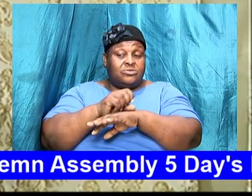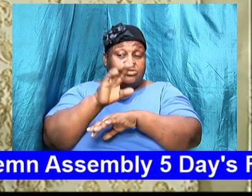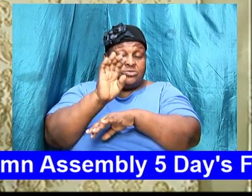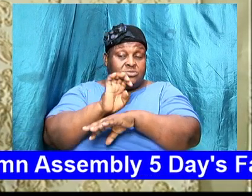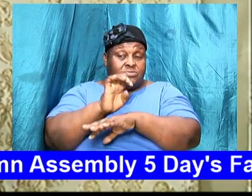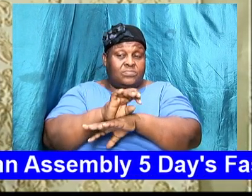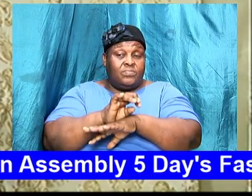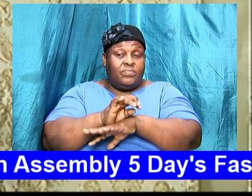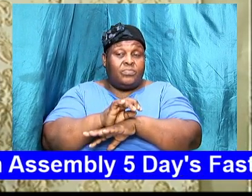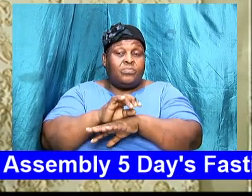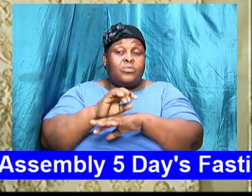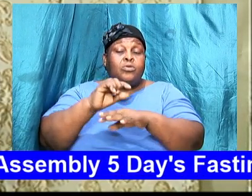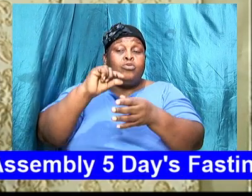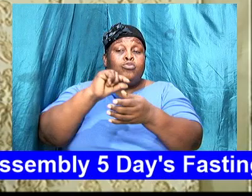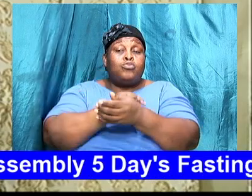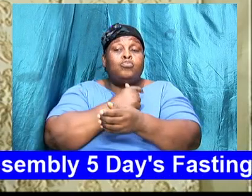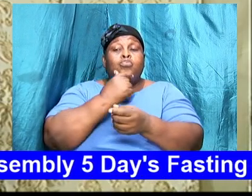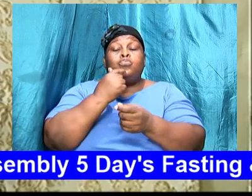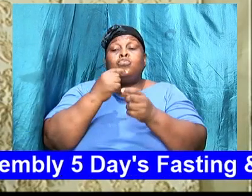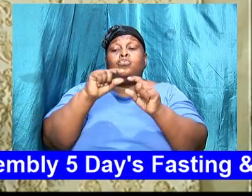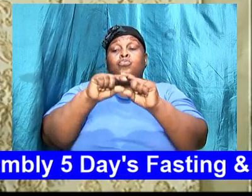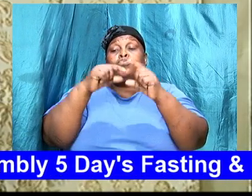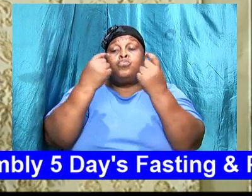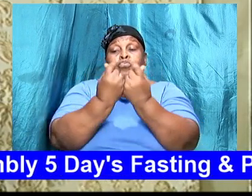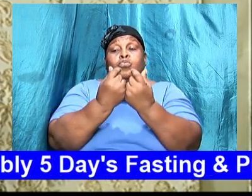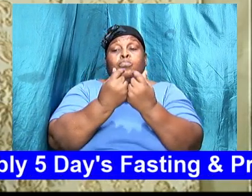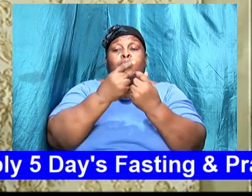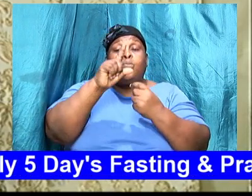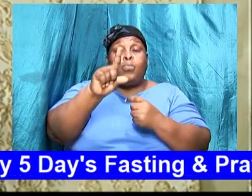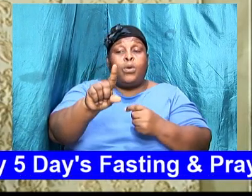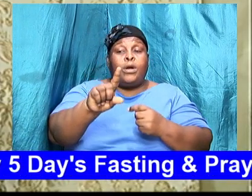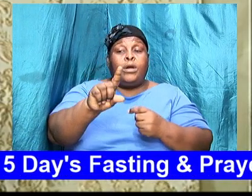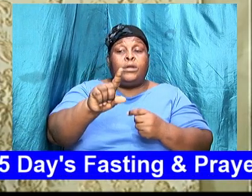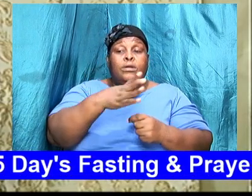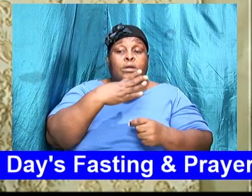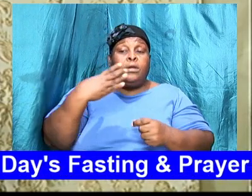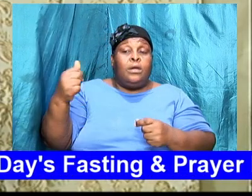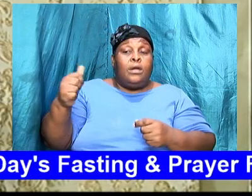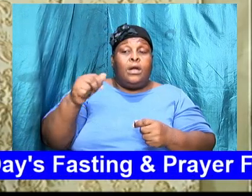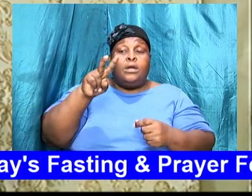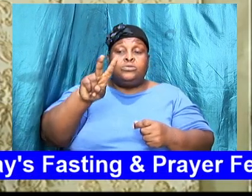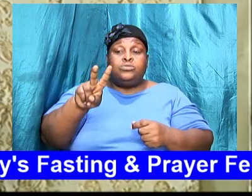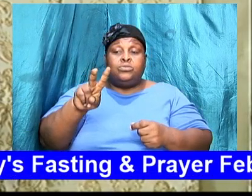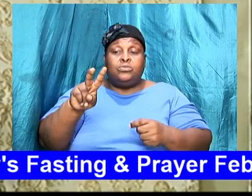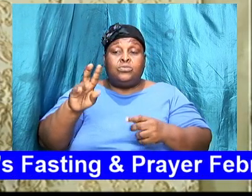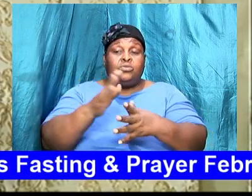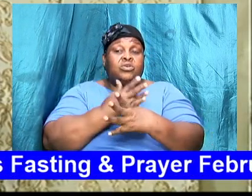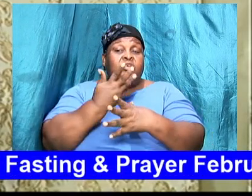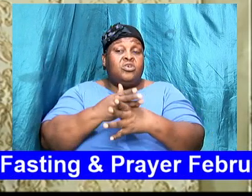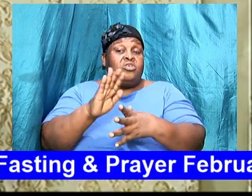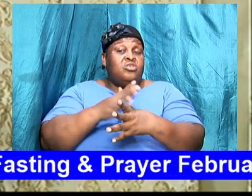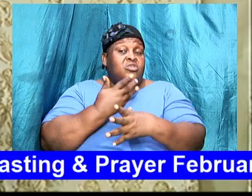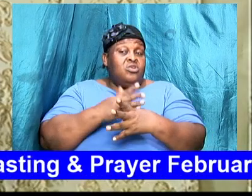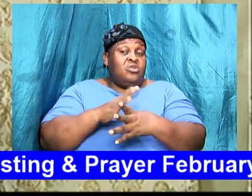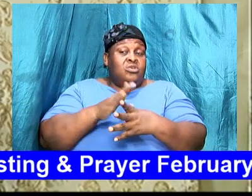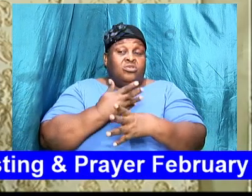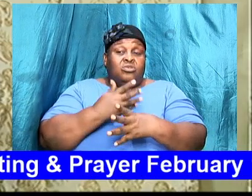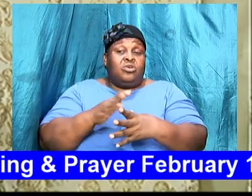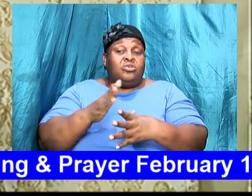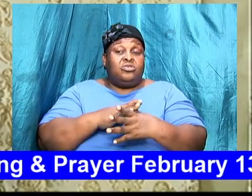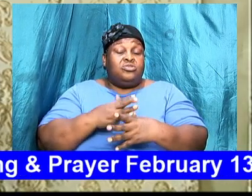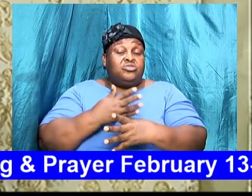group 1 and group 2 will share the sanctuary from 8 a.m.